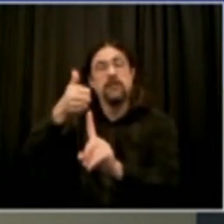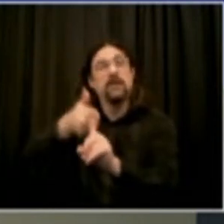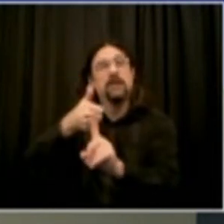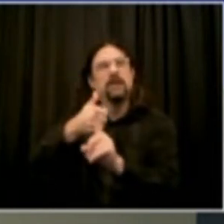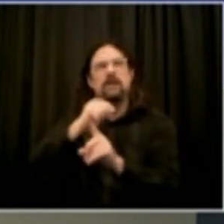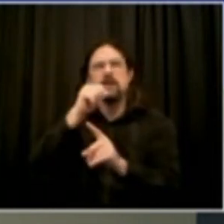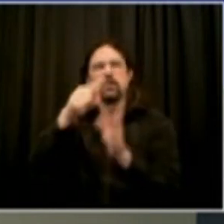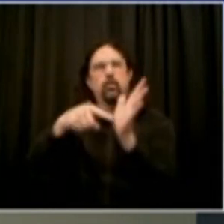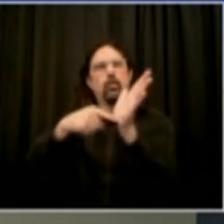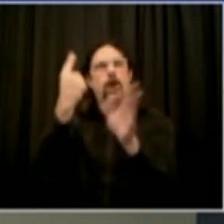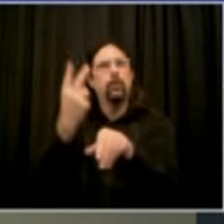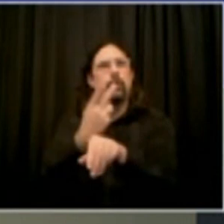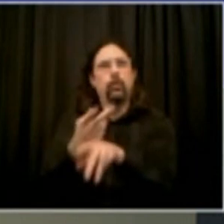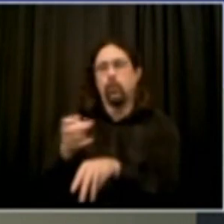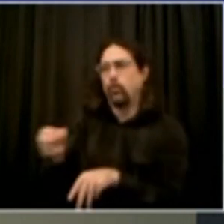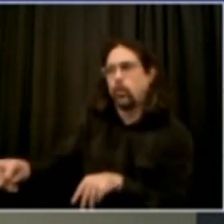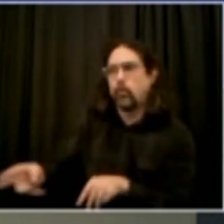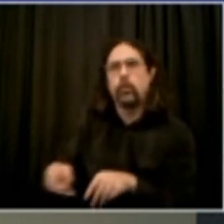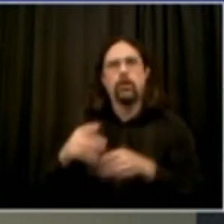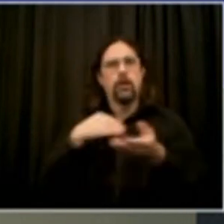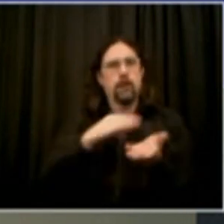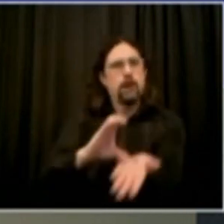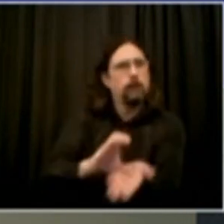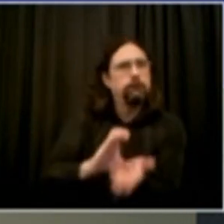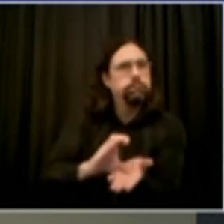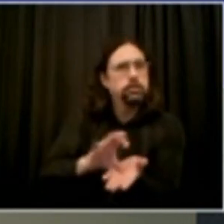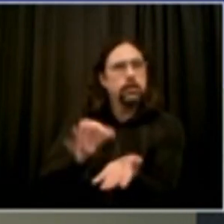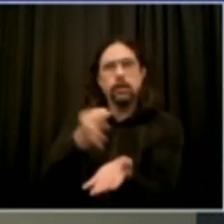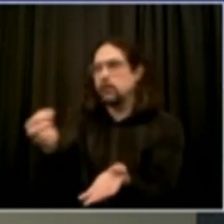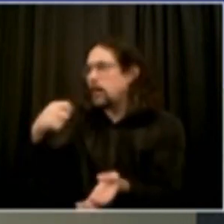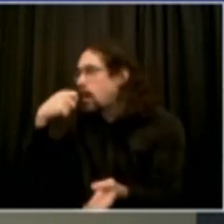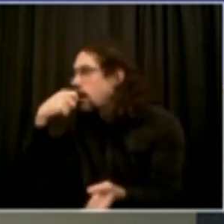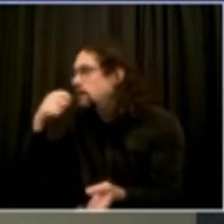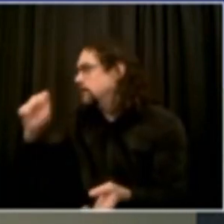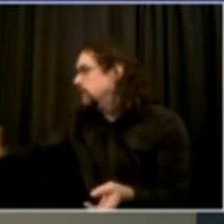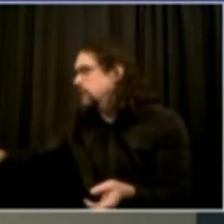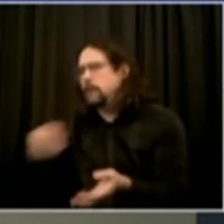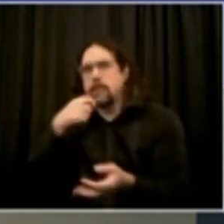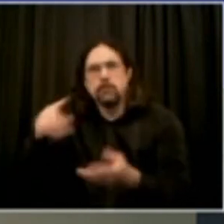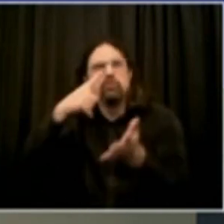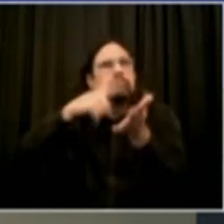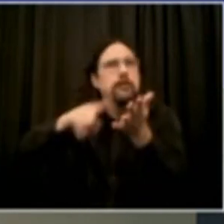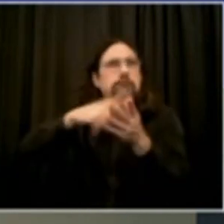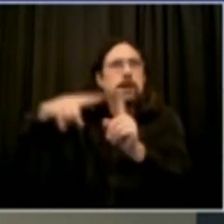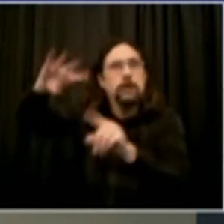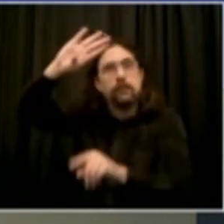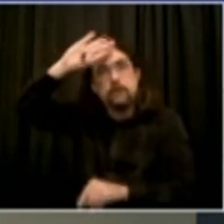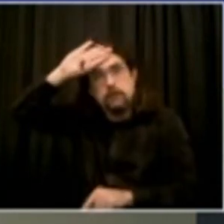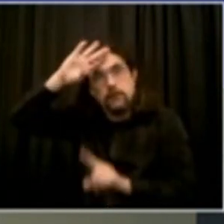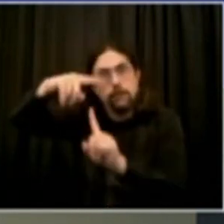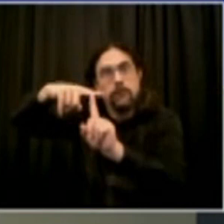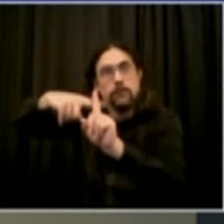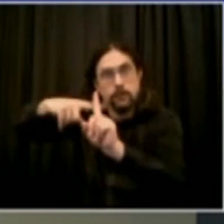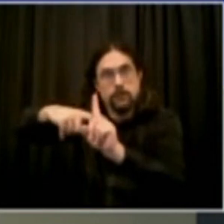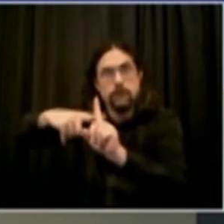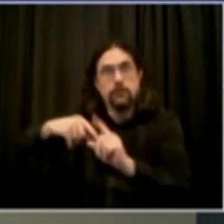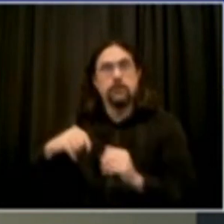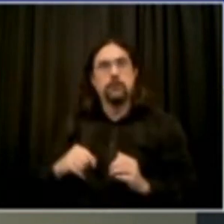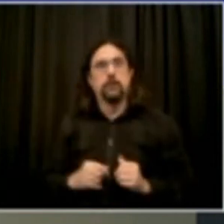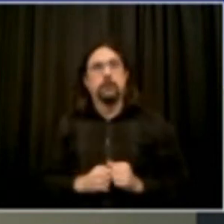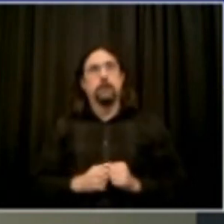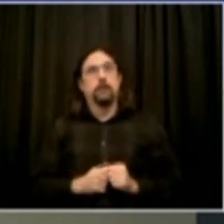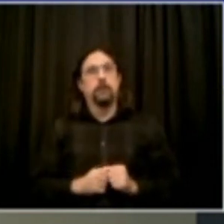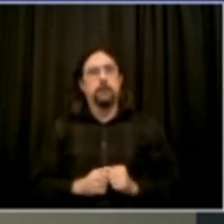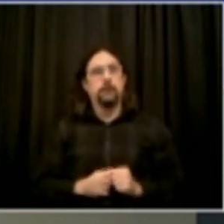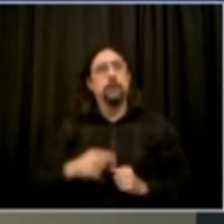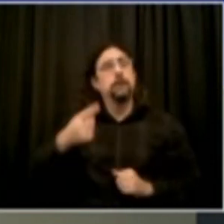symptoms. And we specifically want to know if you've registered any fever over the past day. This will help us ensure that when it comes time